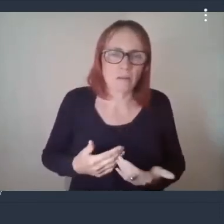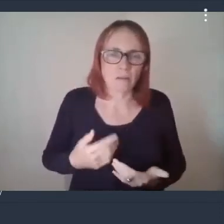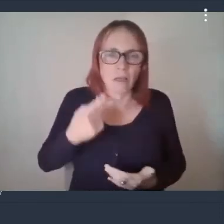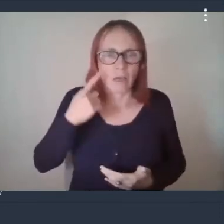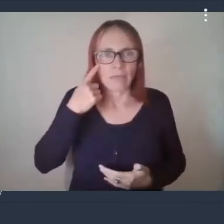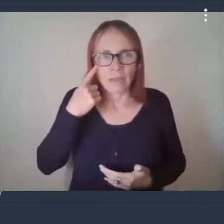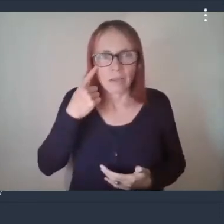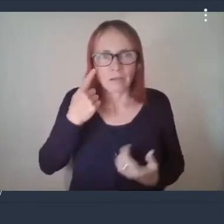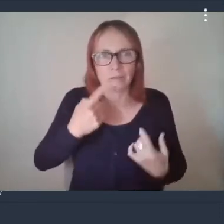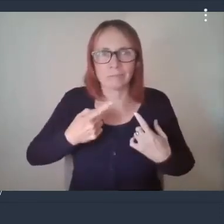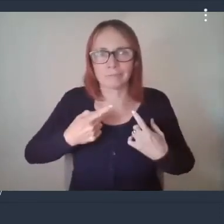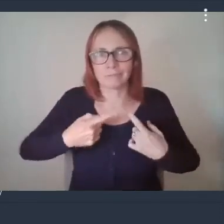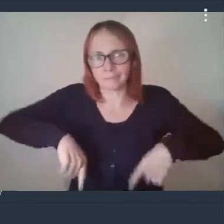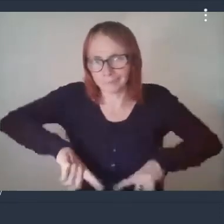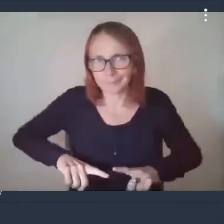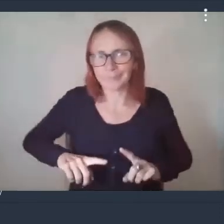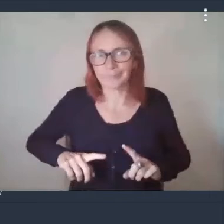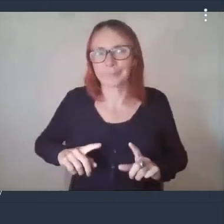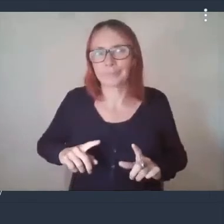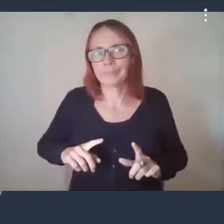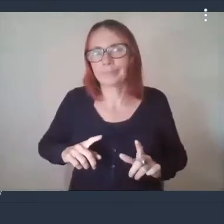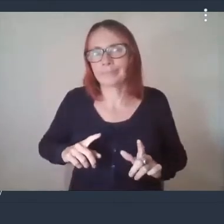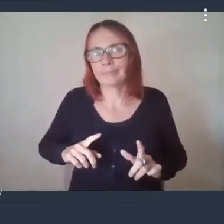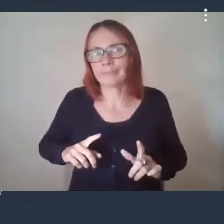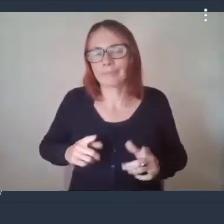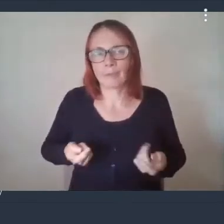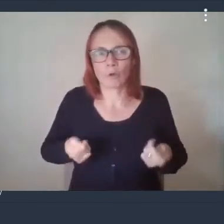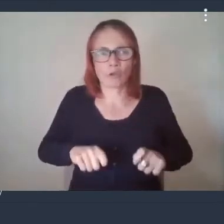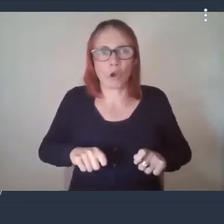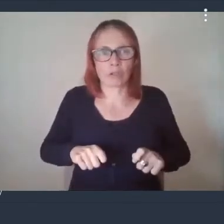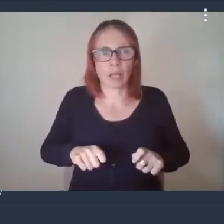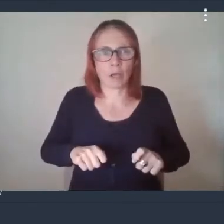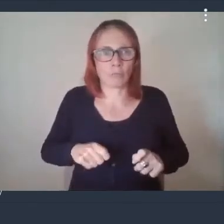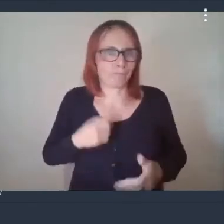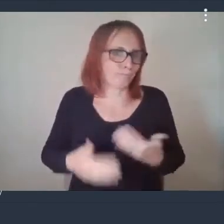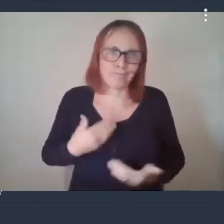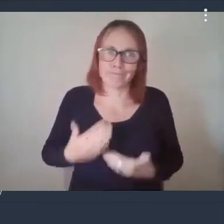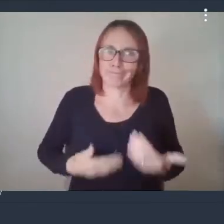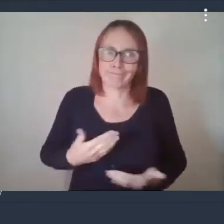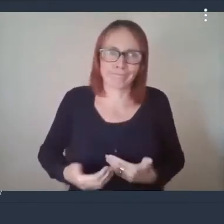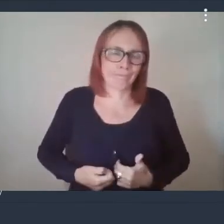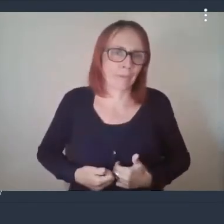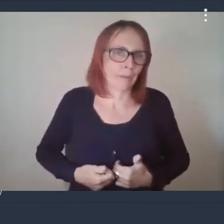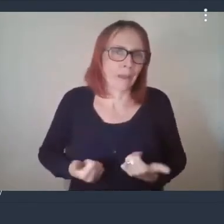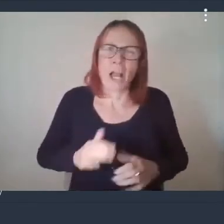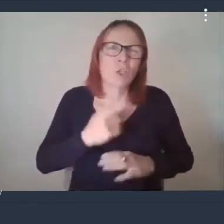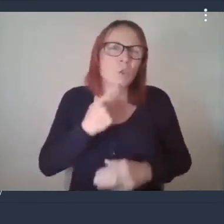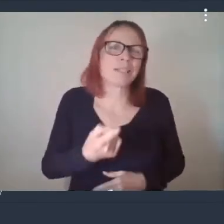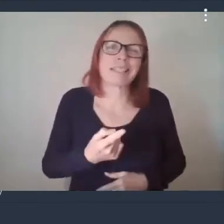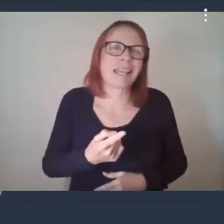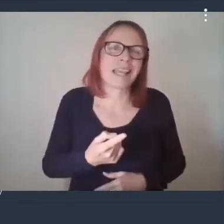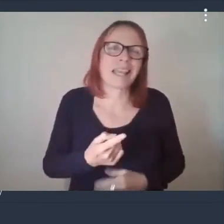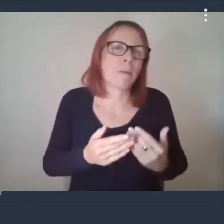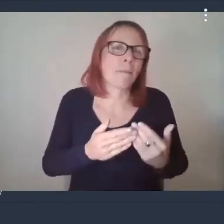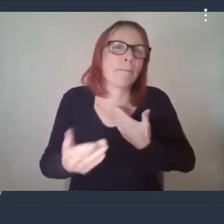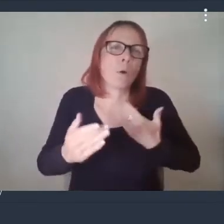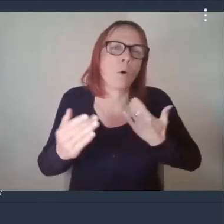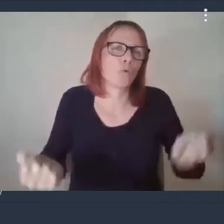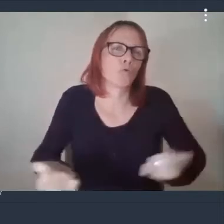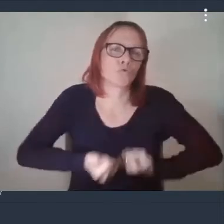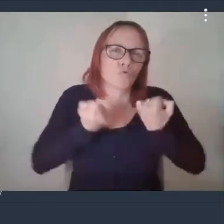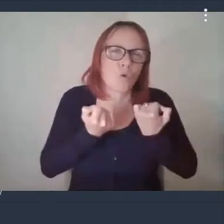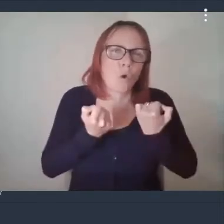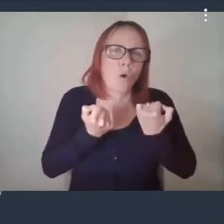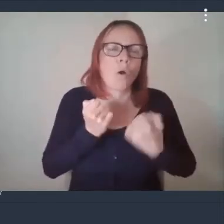come through this um lockdown um in a i wouldn't say a stronger position but probably a more